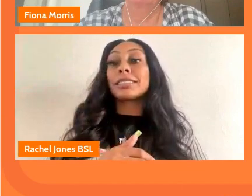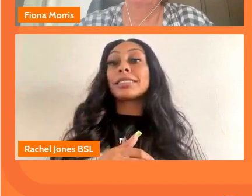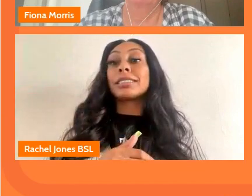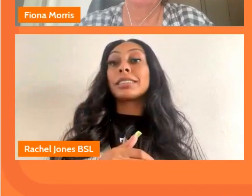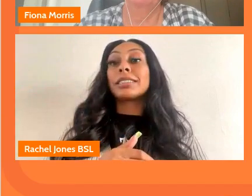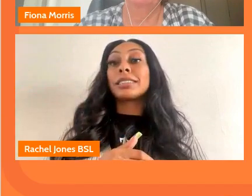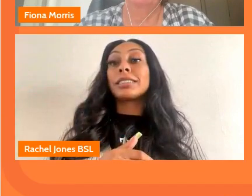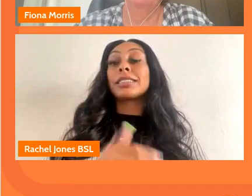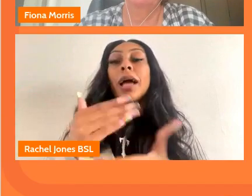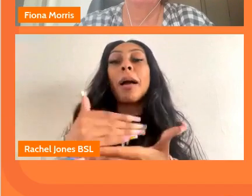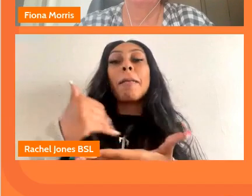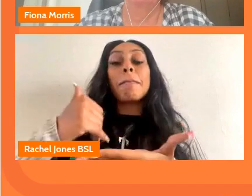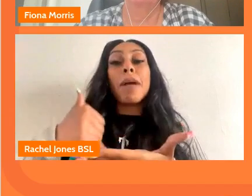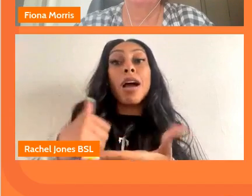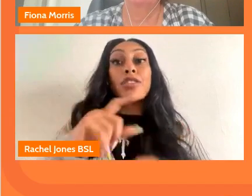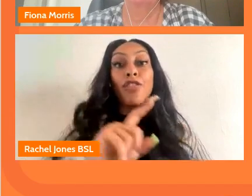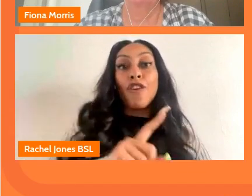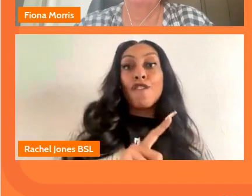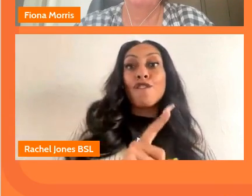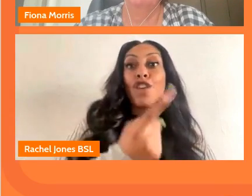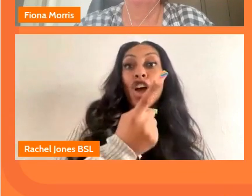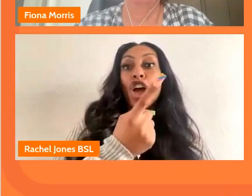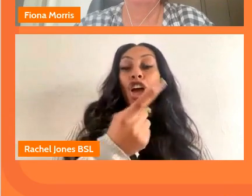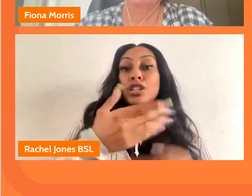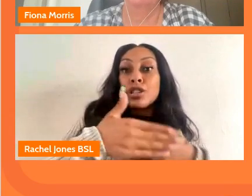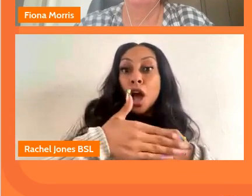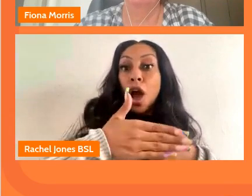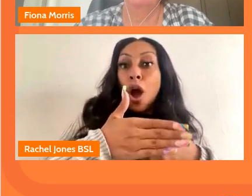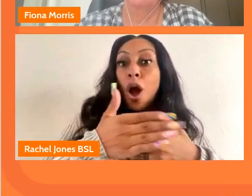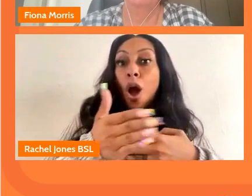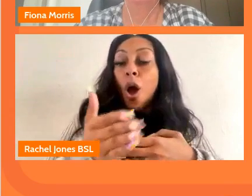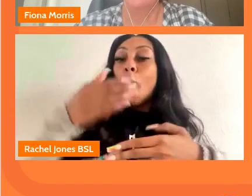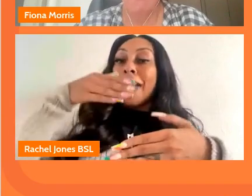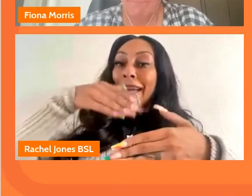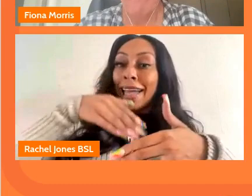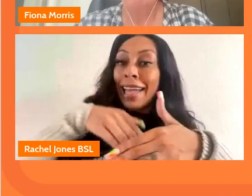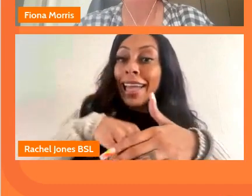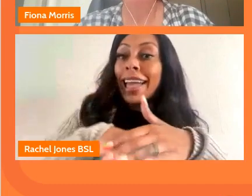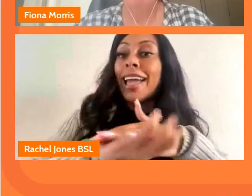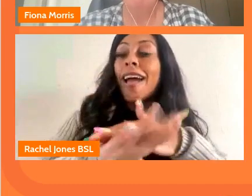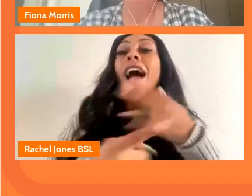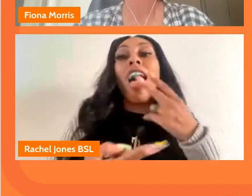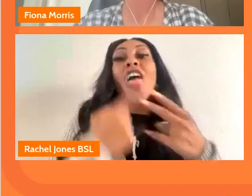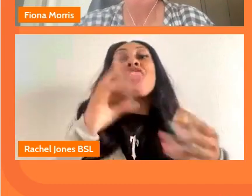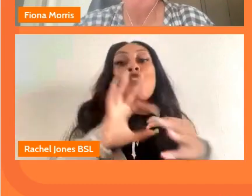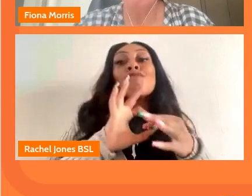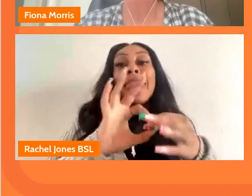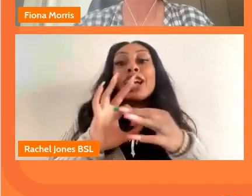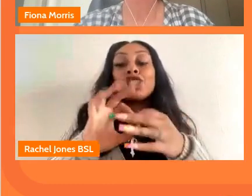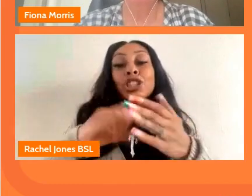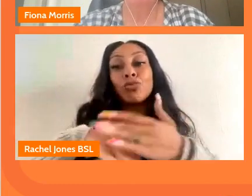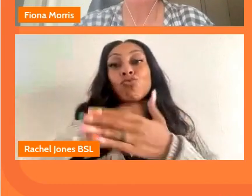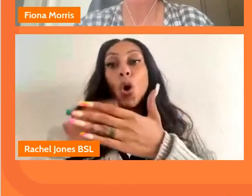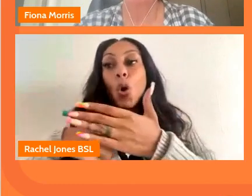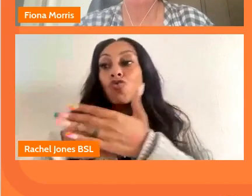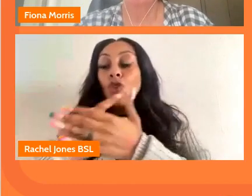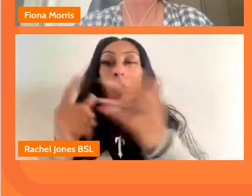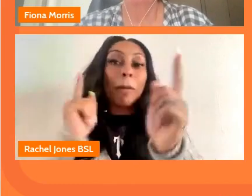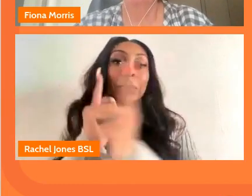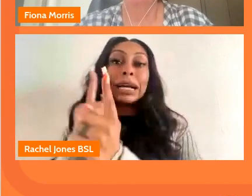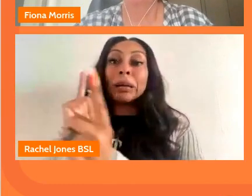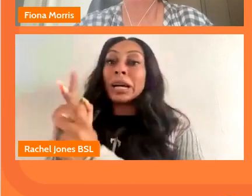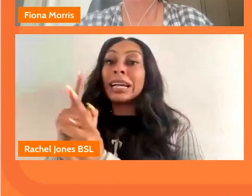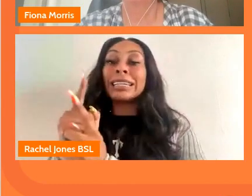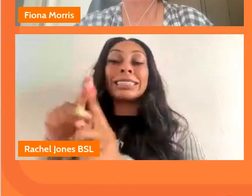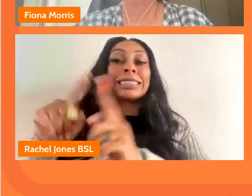that sort of first break process other relationships will have grown out of that um so perhaps